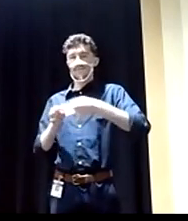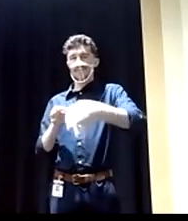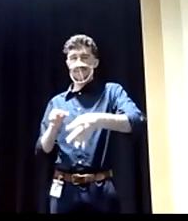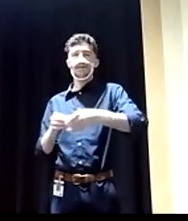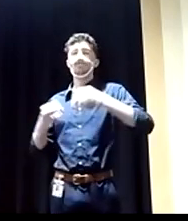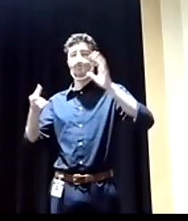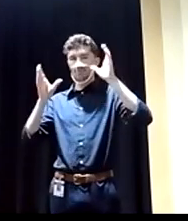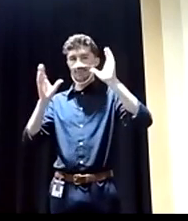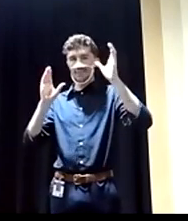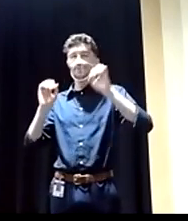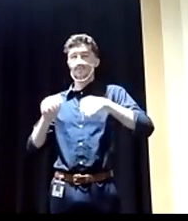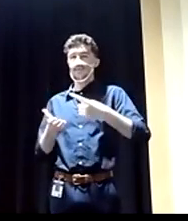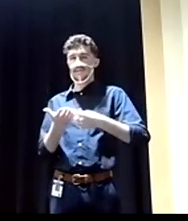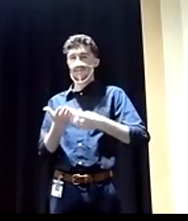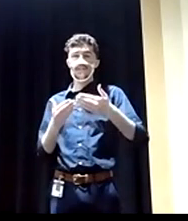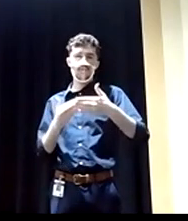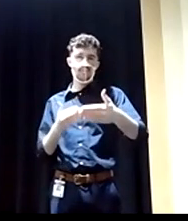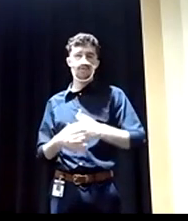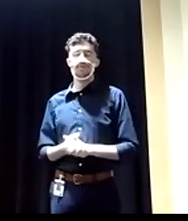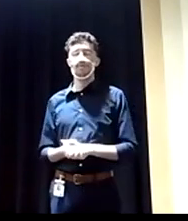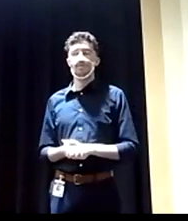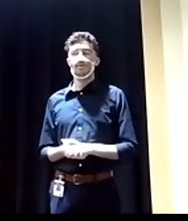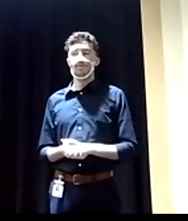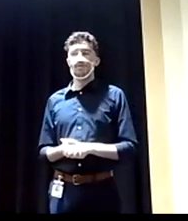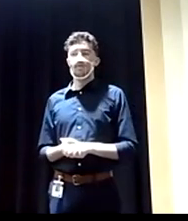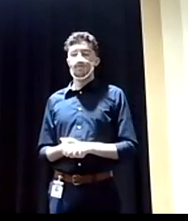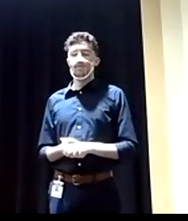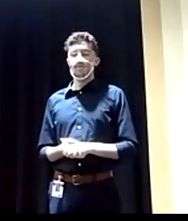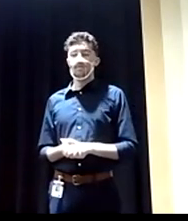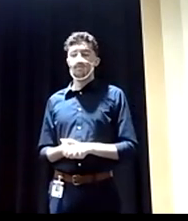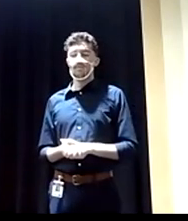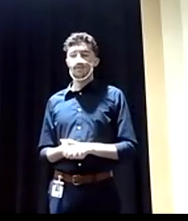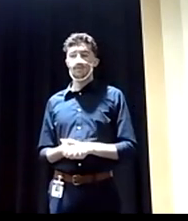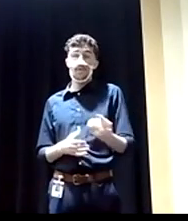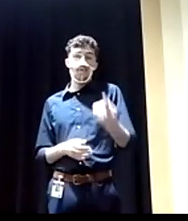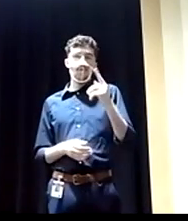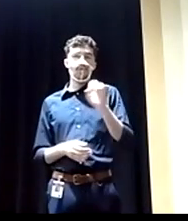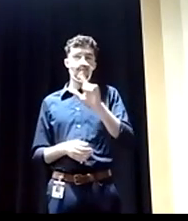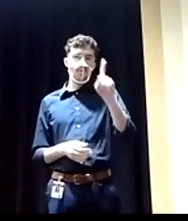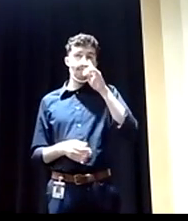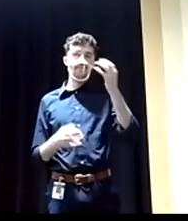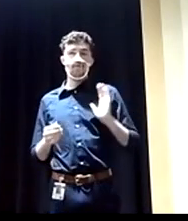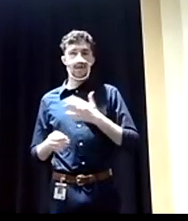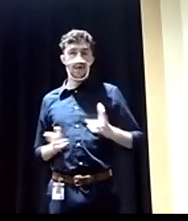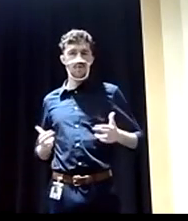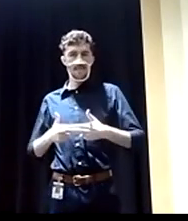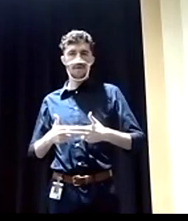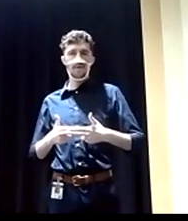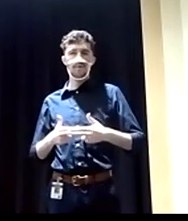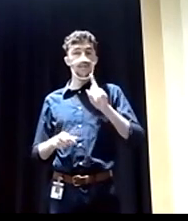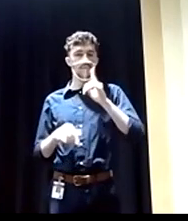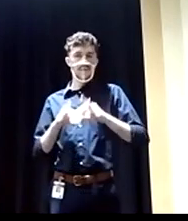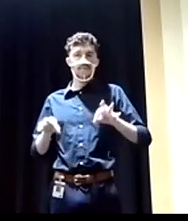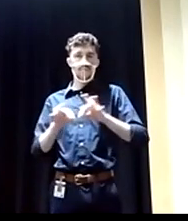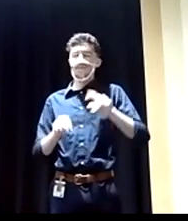topics we were discussing. And so, this is one of the tools in our belly wick, and it's an important tool. And we cannot